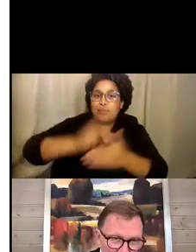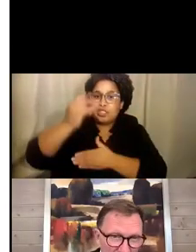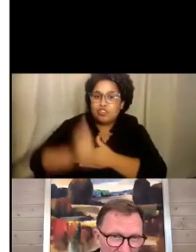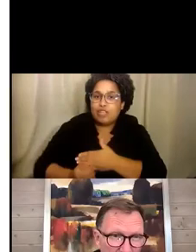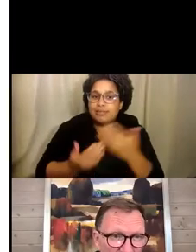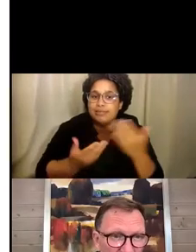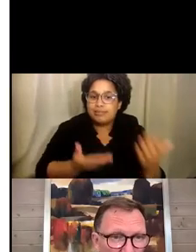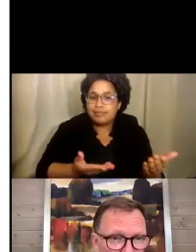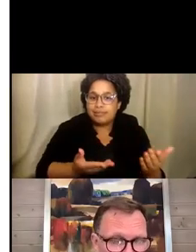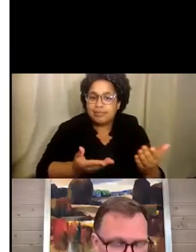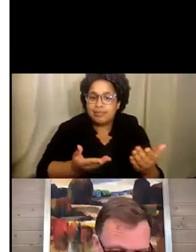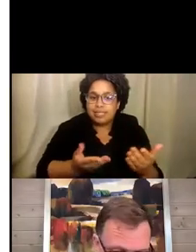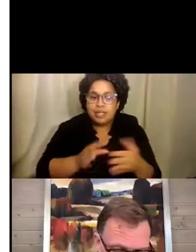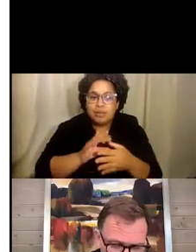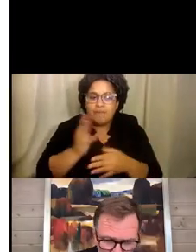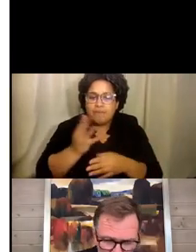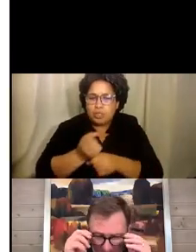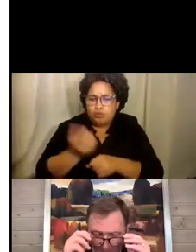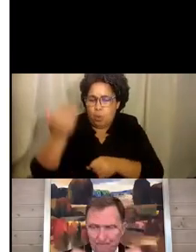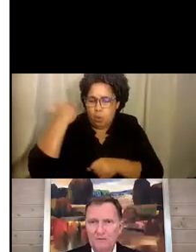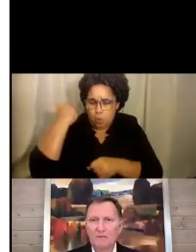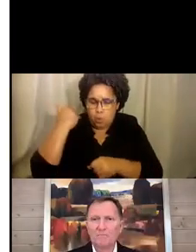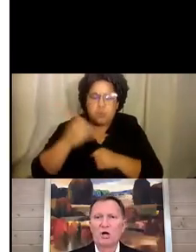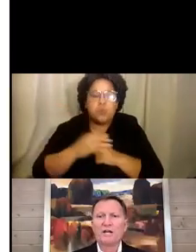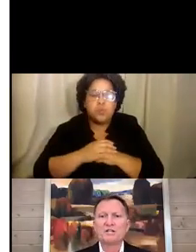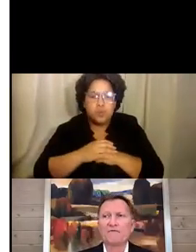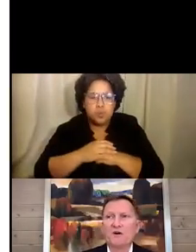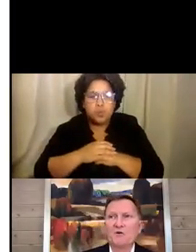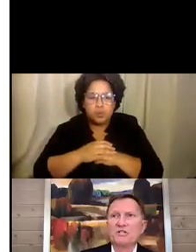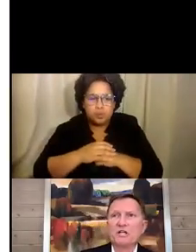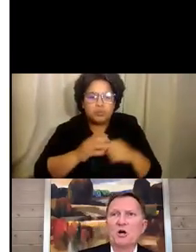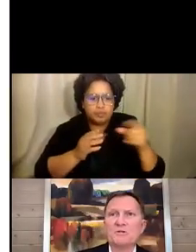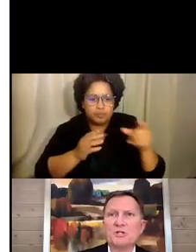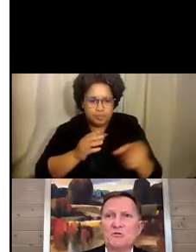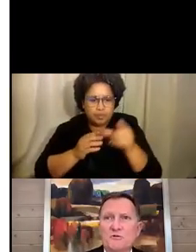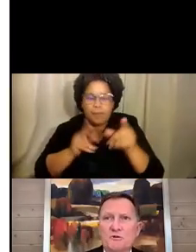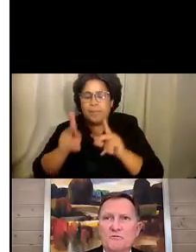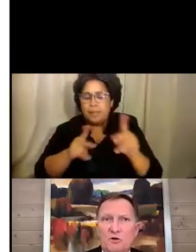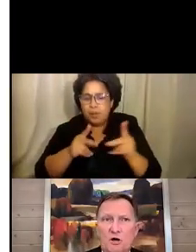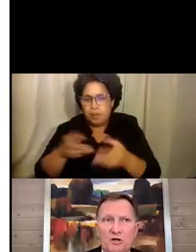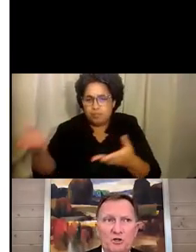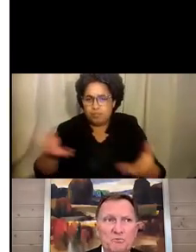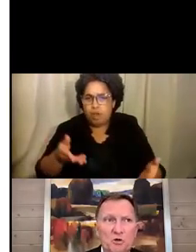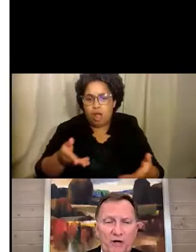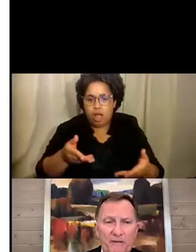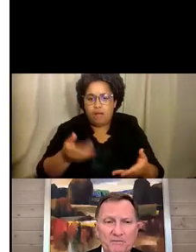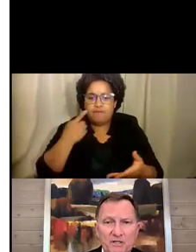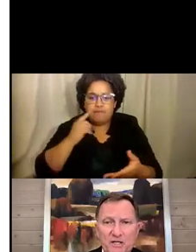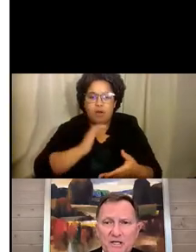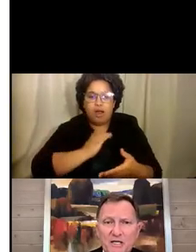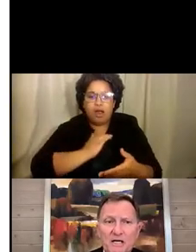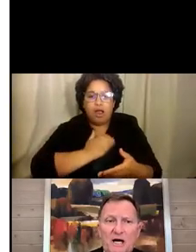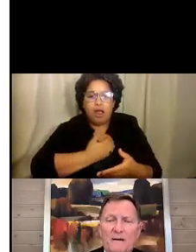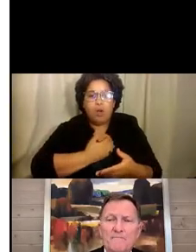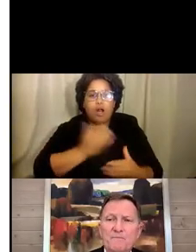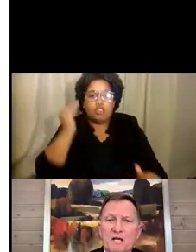Excuse me. About four years ago, brought in some folks to help do for our adult programs